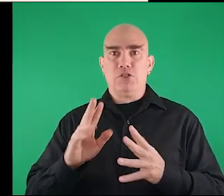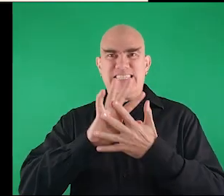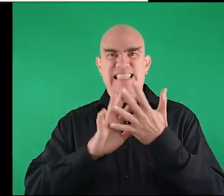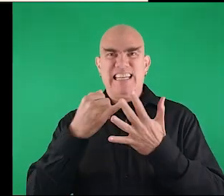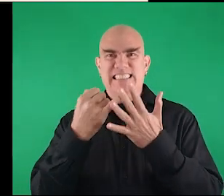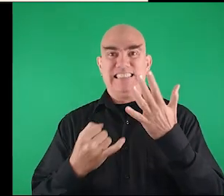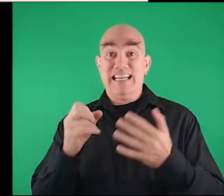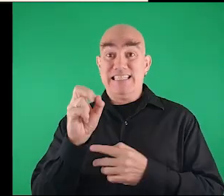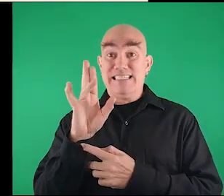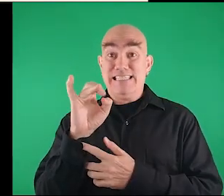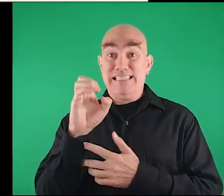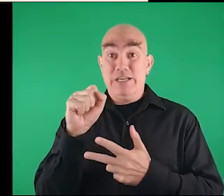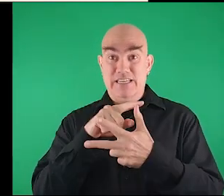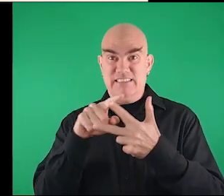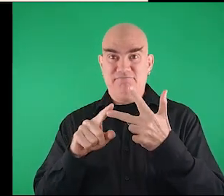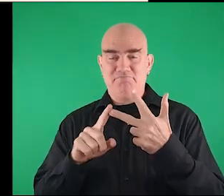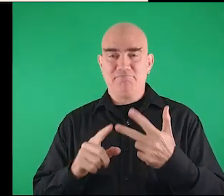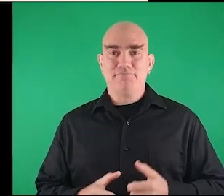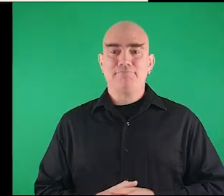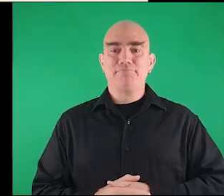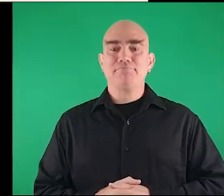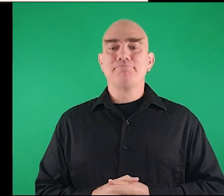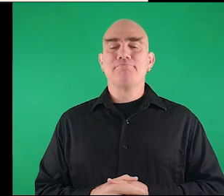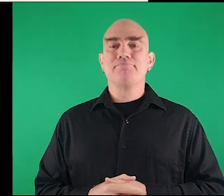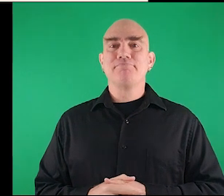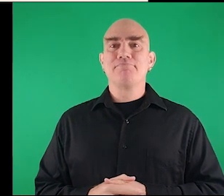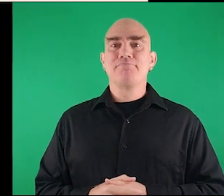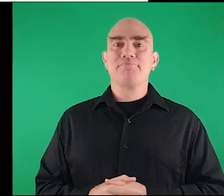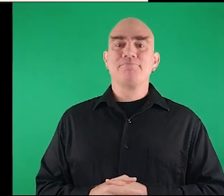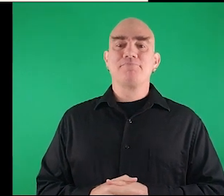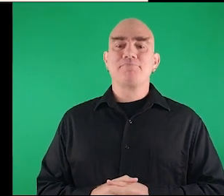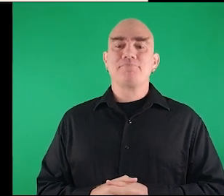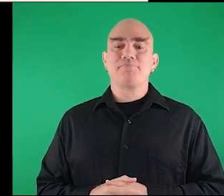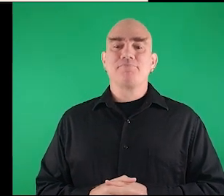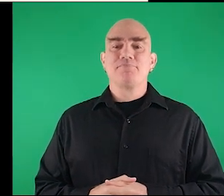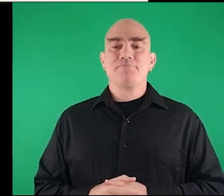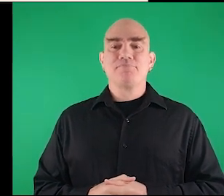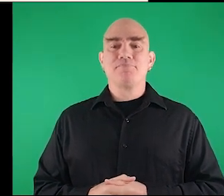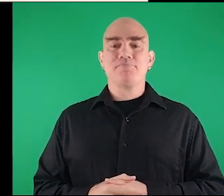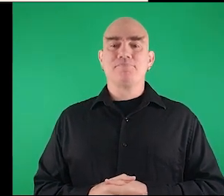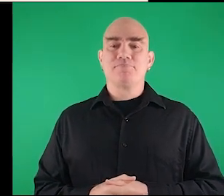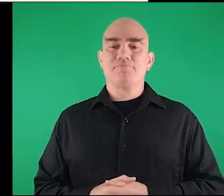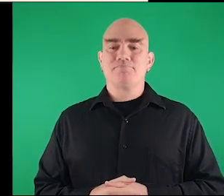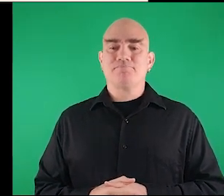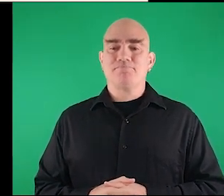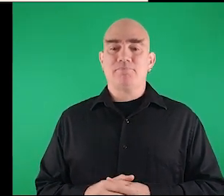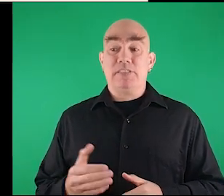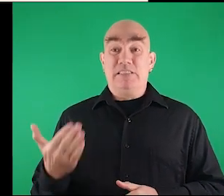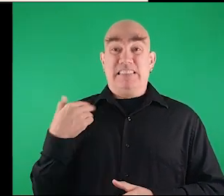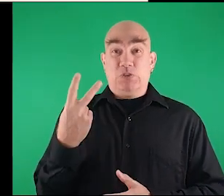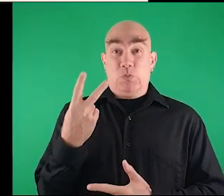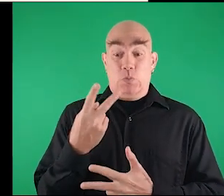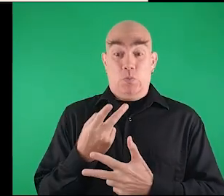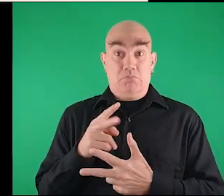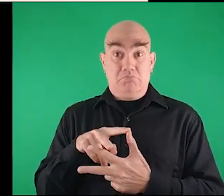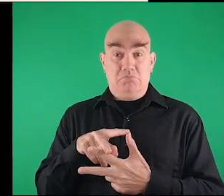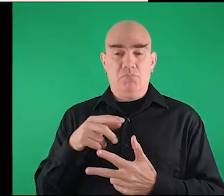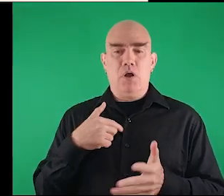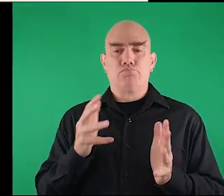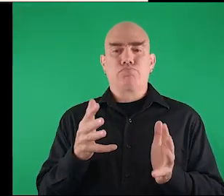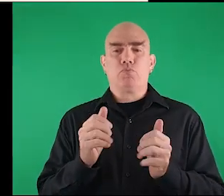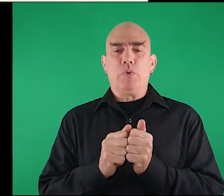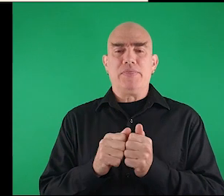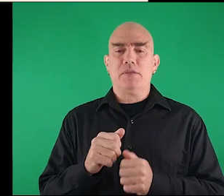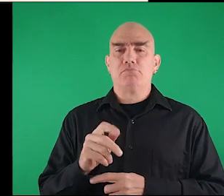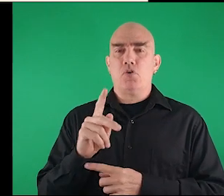installment of our Universal Design series. In the previous two